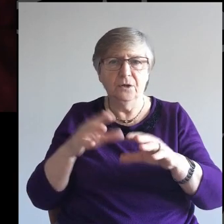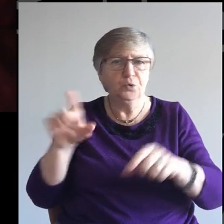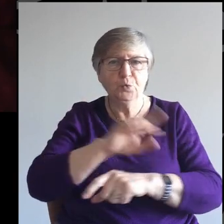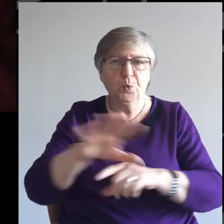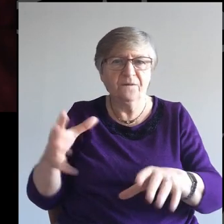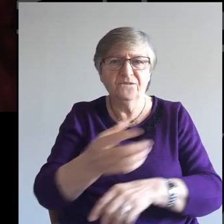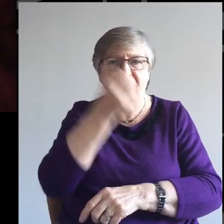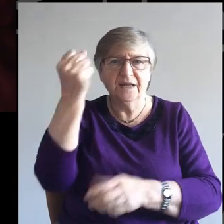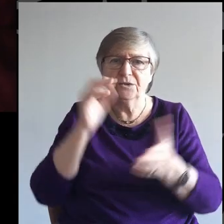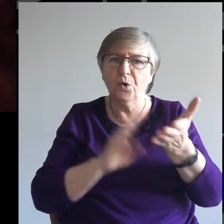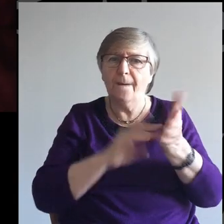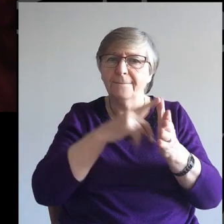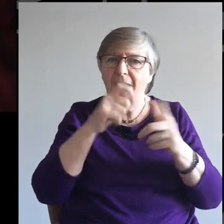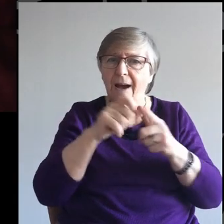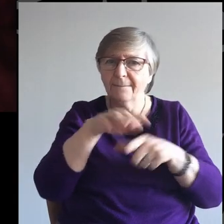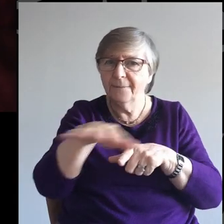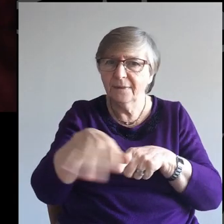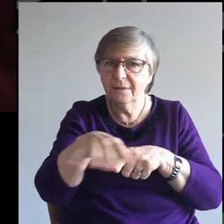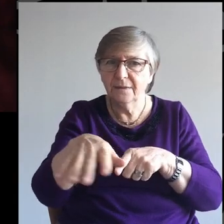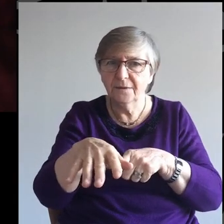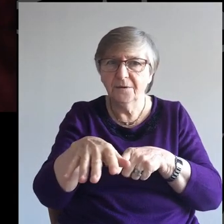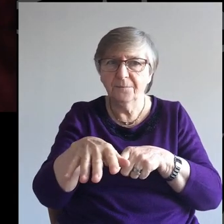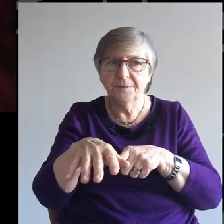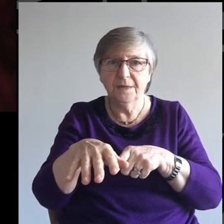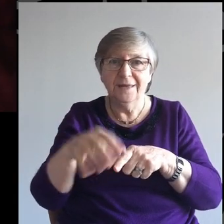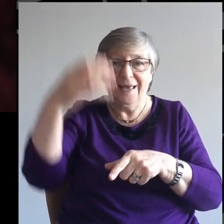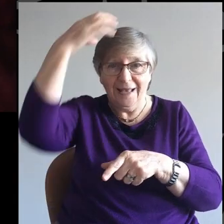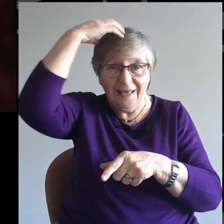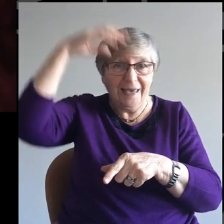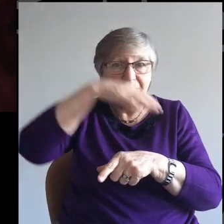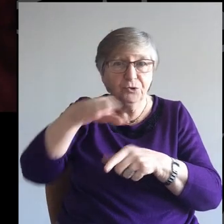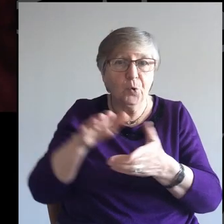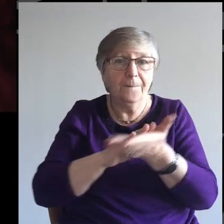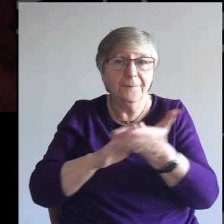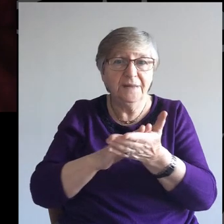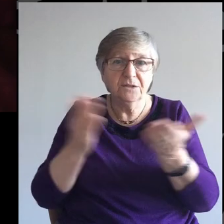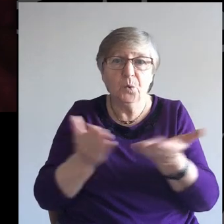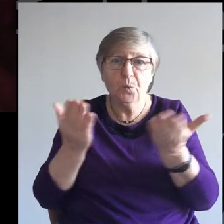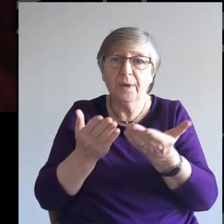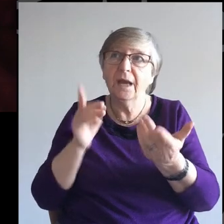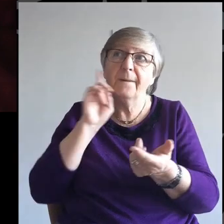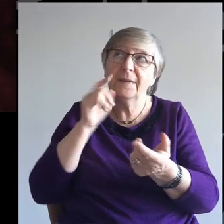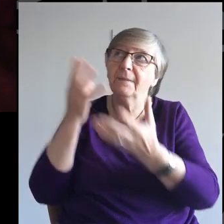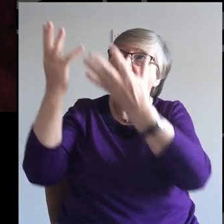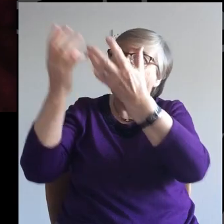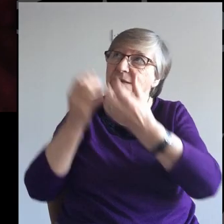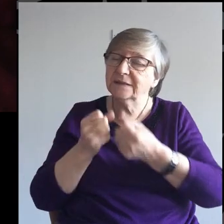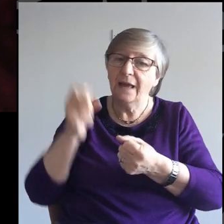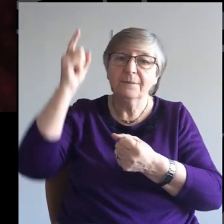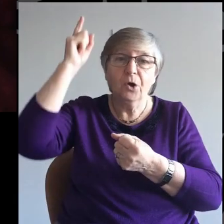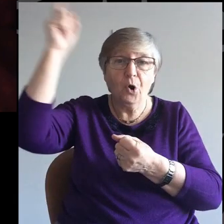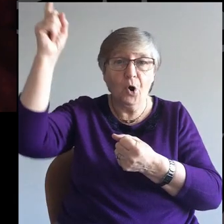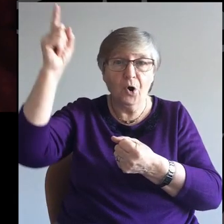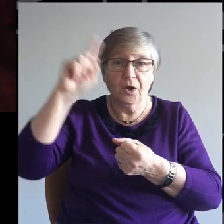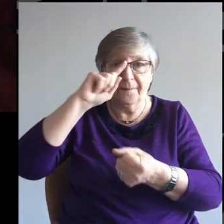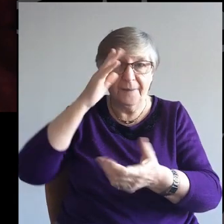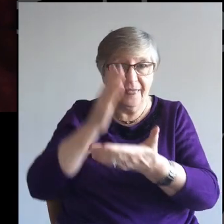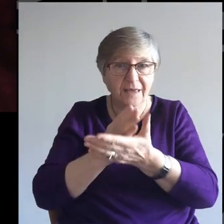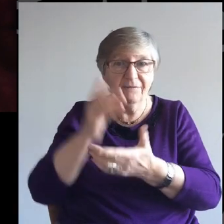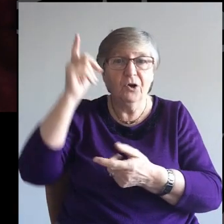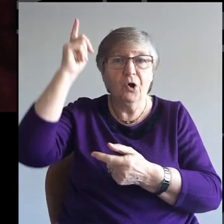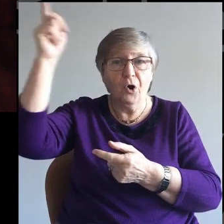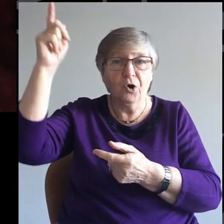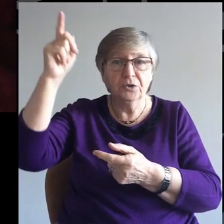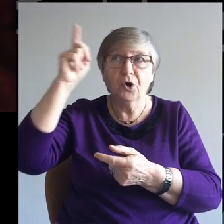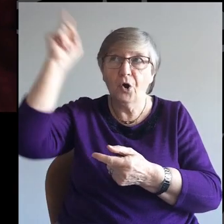map. The kingdom is the sphere of where God's rule is acknowledged, where God is regarded and treated and served